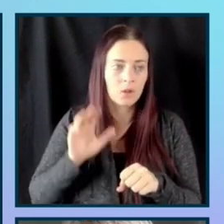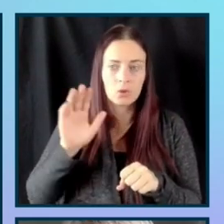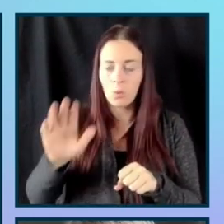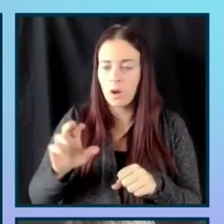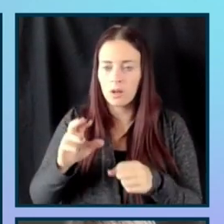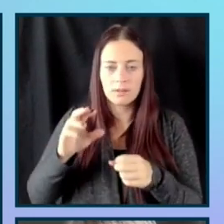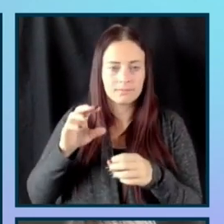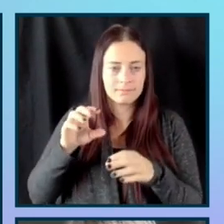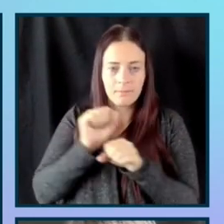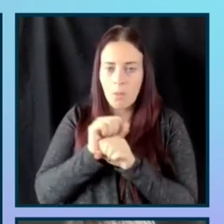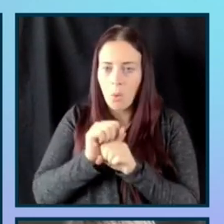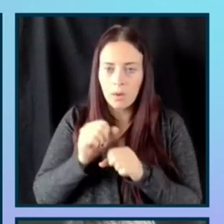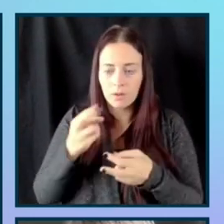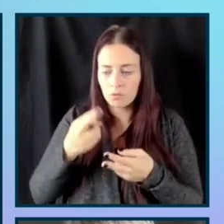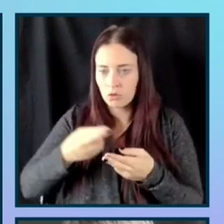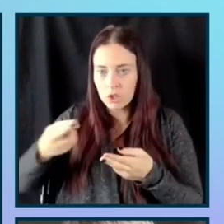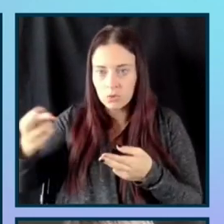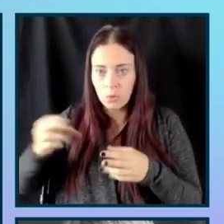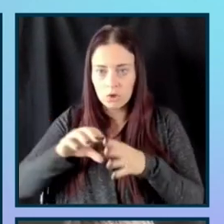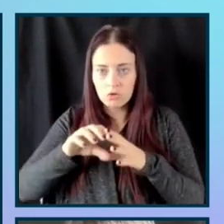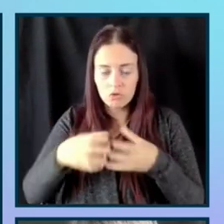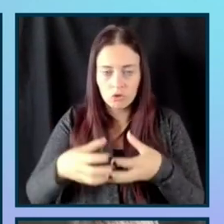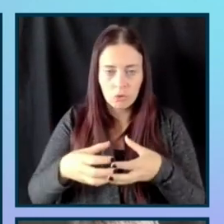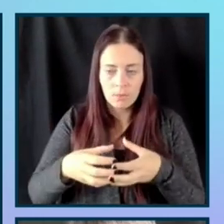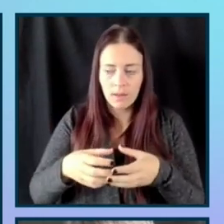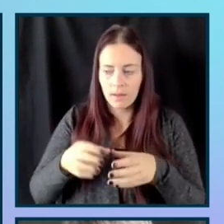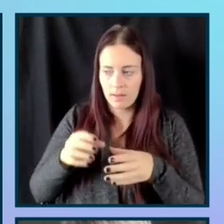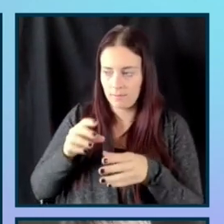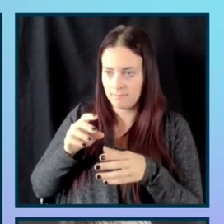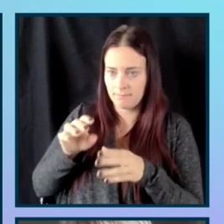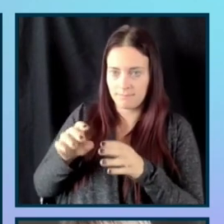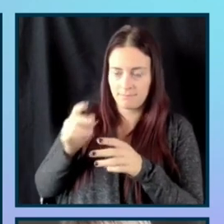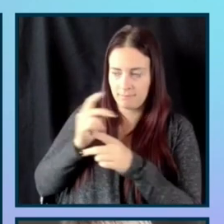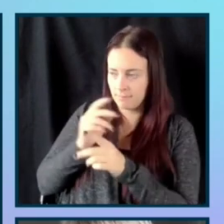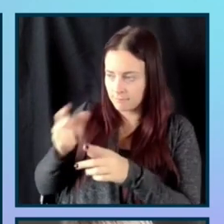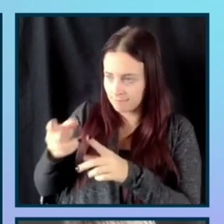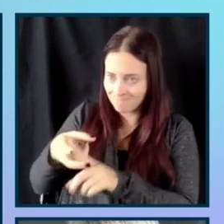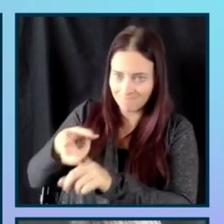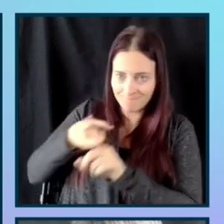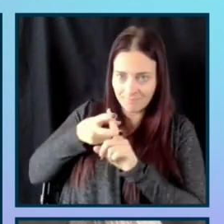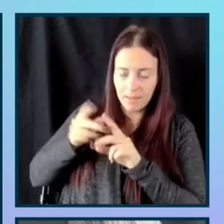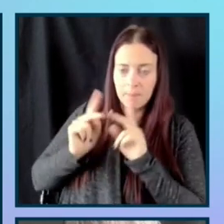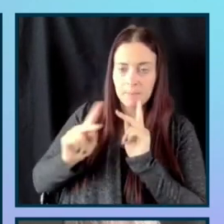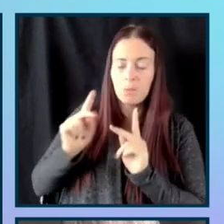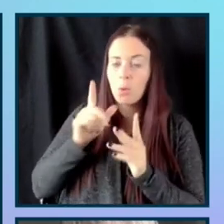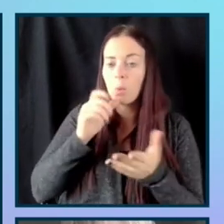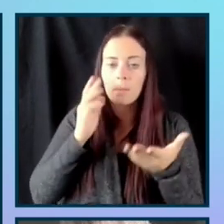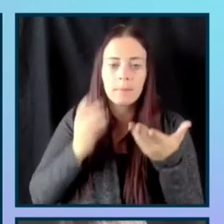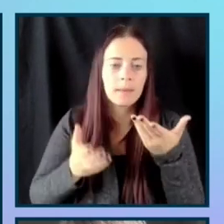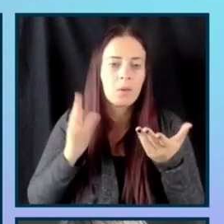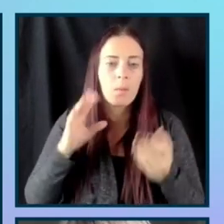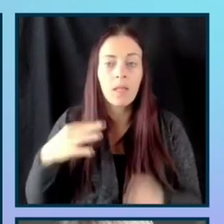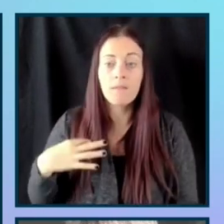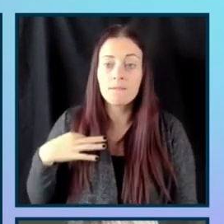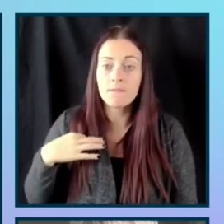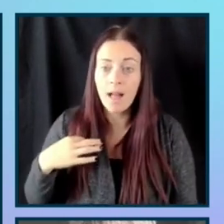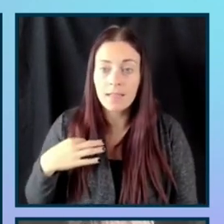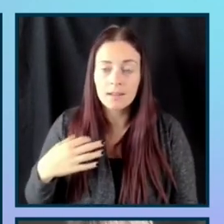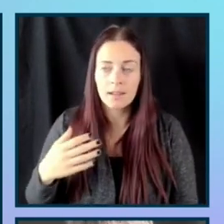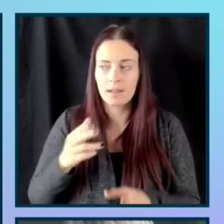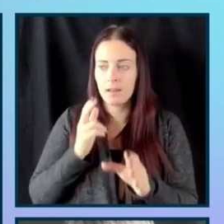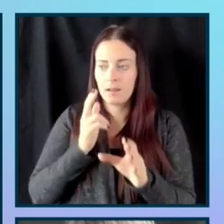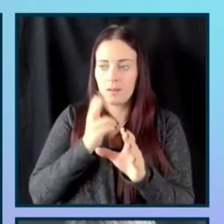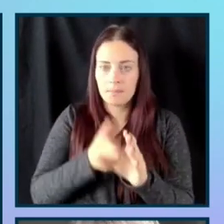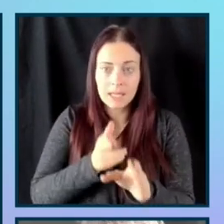and finding, um, folks who would, uh, volunteer to help participate in, um, um, testing